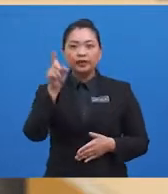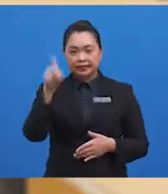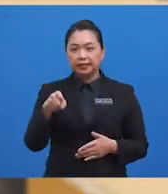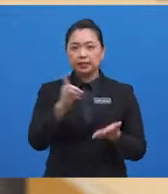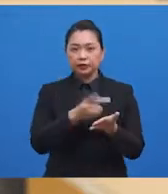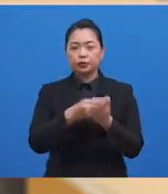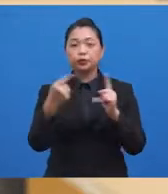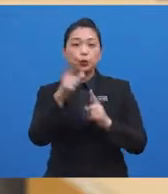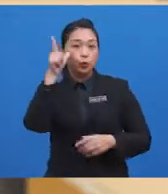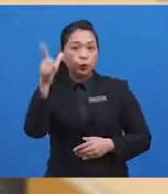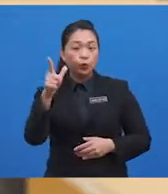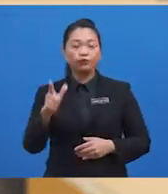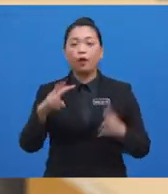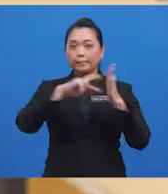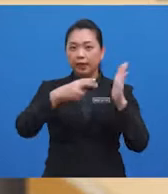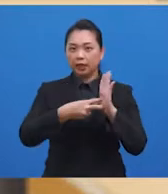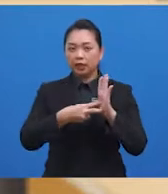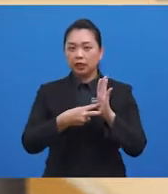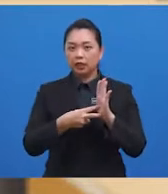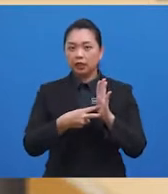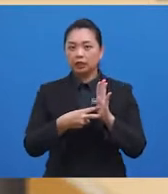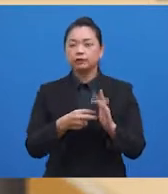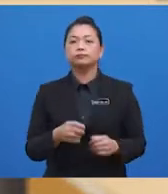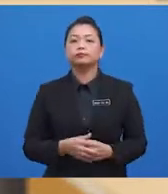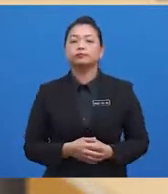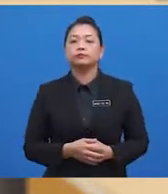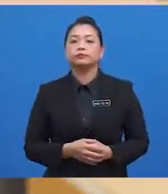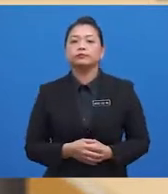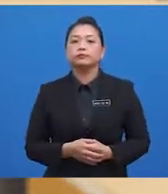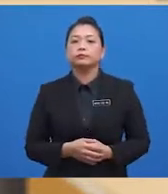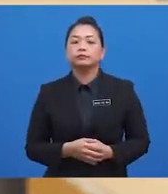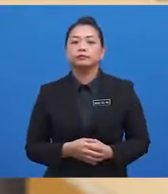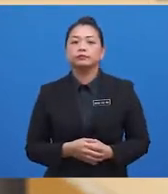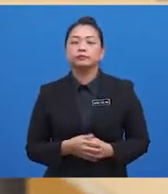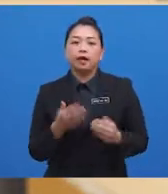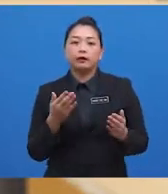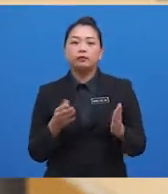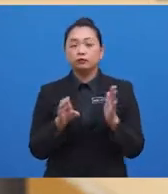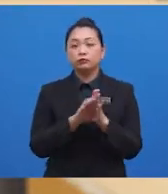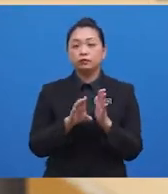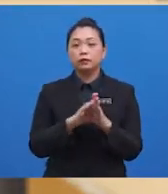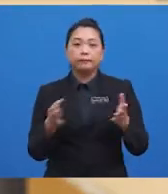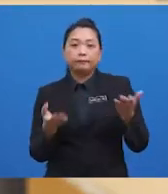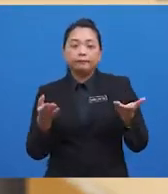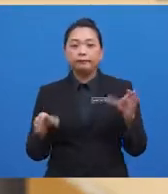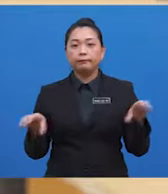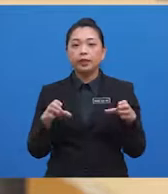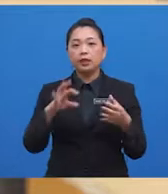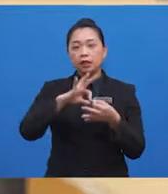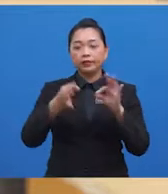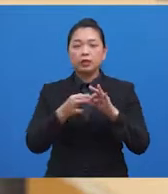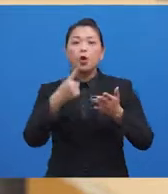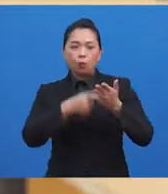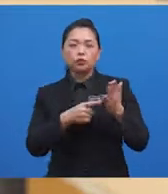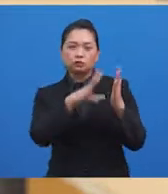for meanings, for some words such as trolls or chronic inflammation, as well as making inference on what the